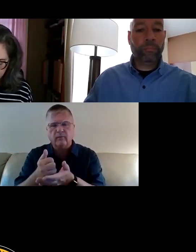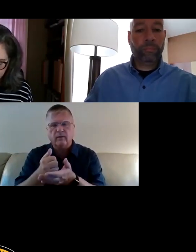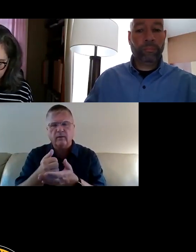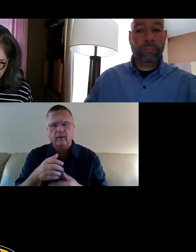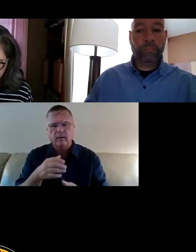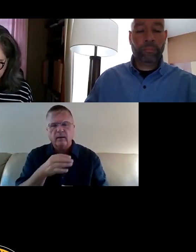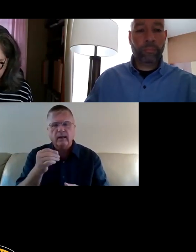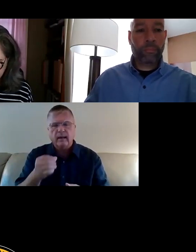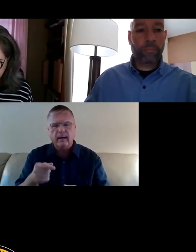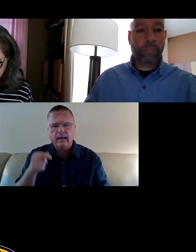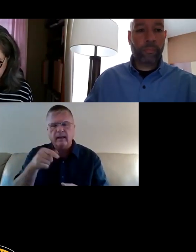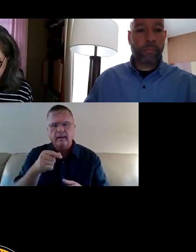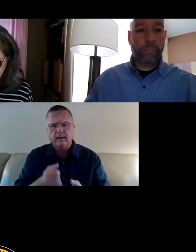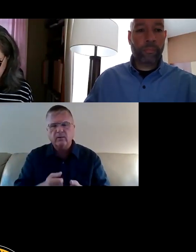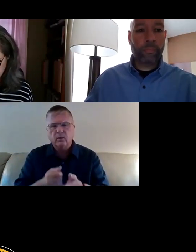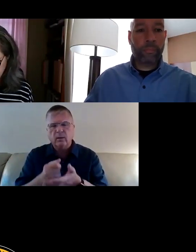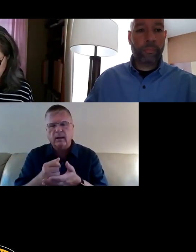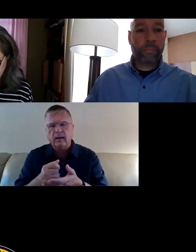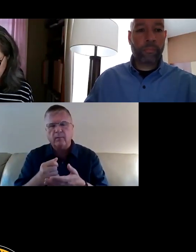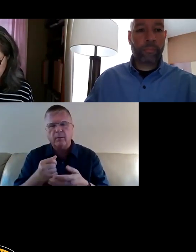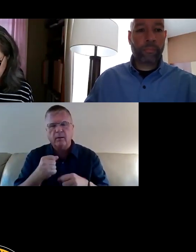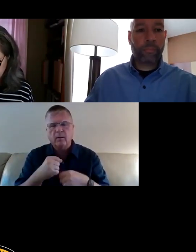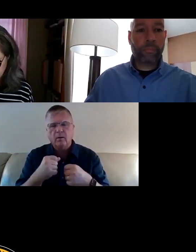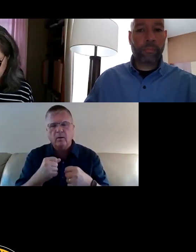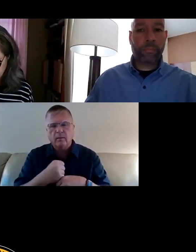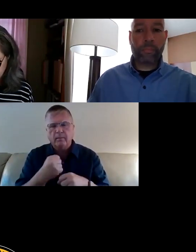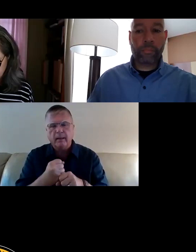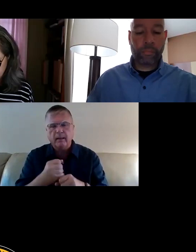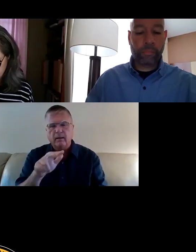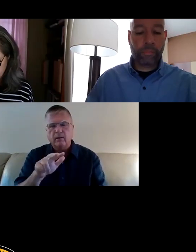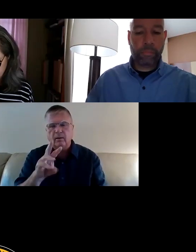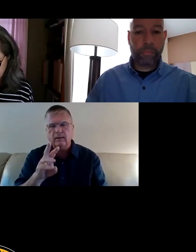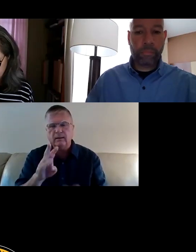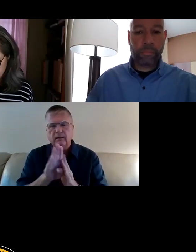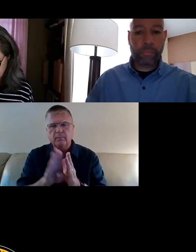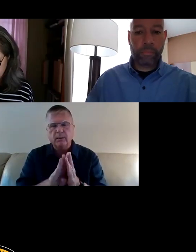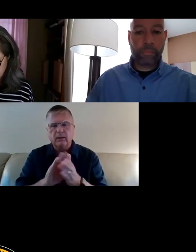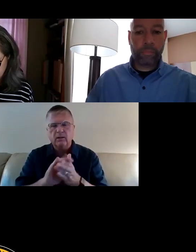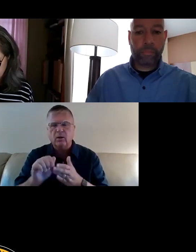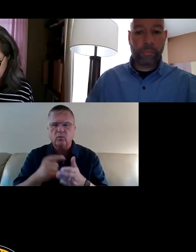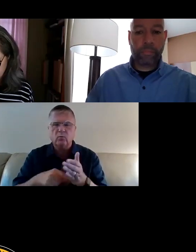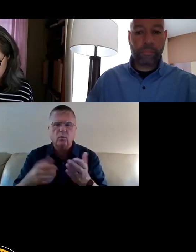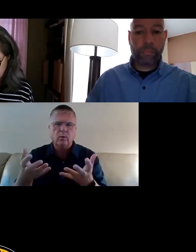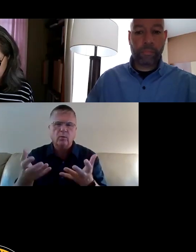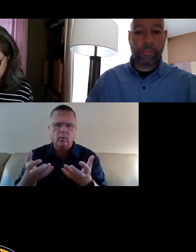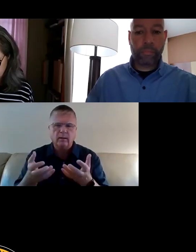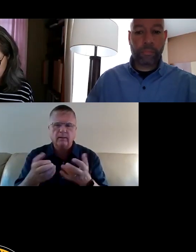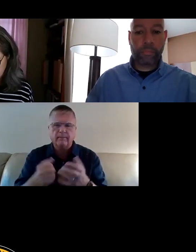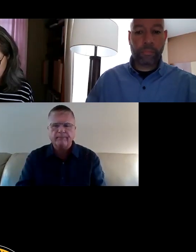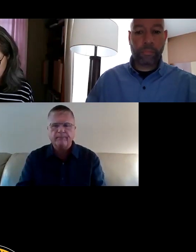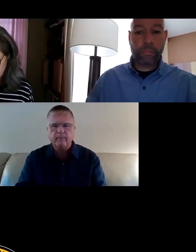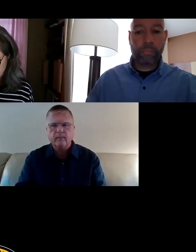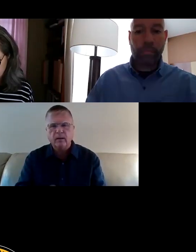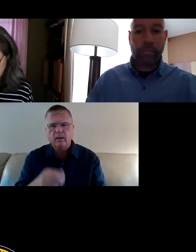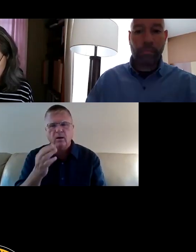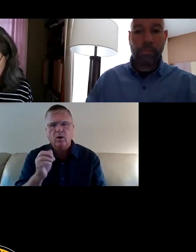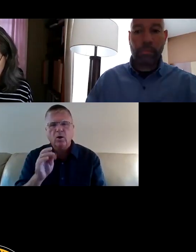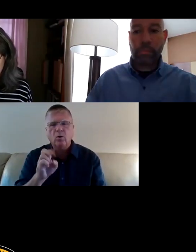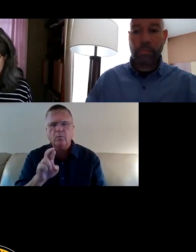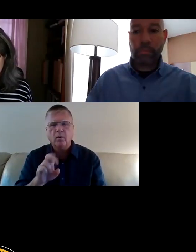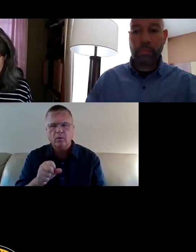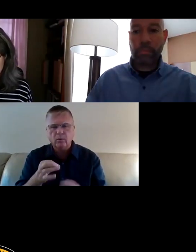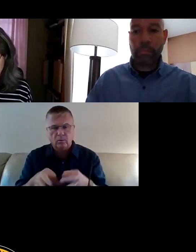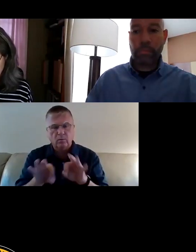relief. That helps reduce evictions at least 36 billion dollars is what we're asking for. We think homeowners are important, but we know that